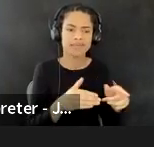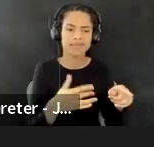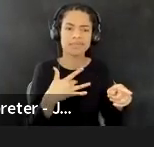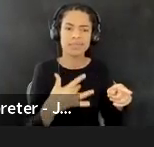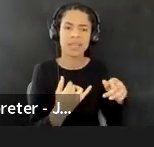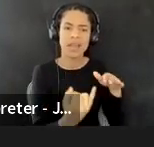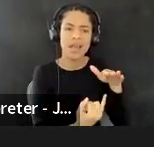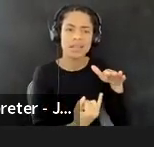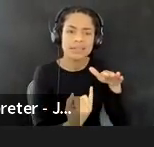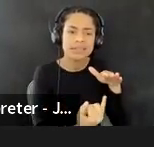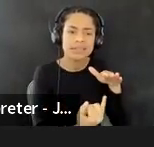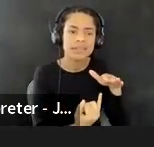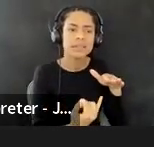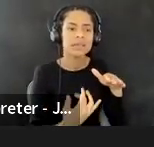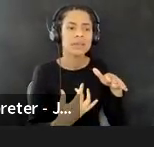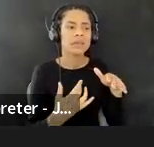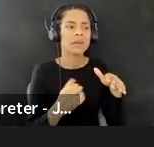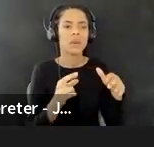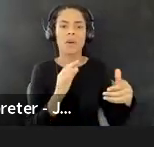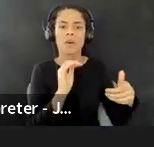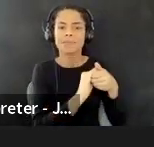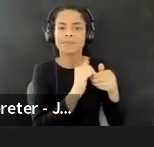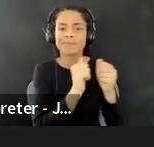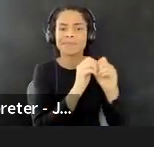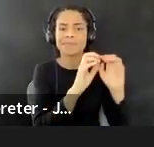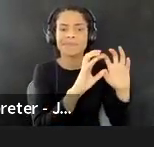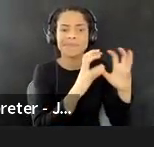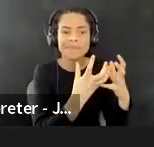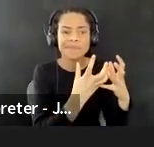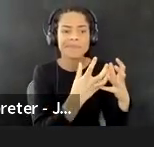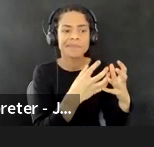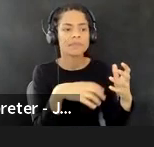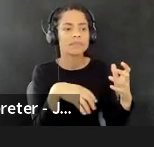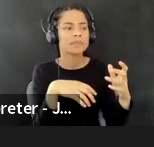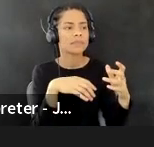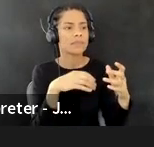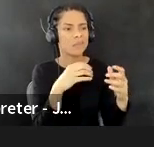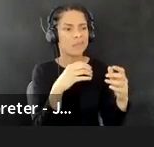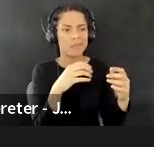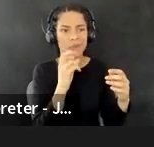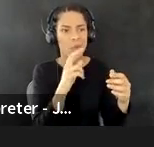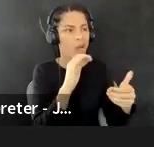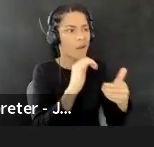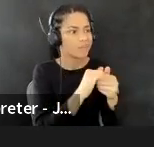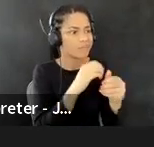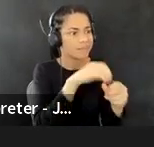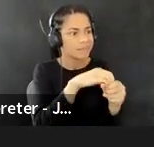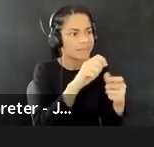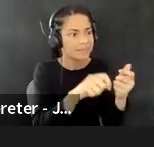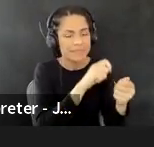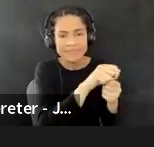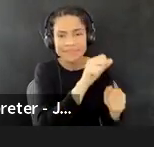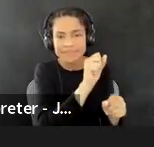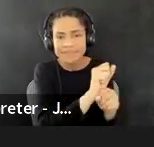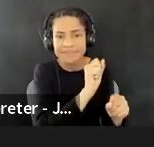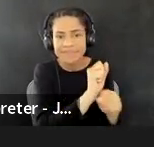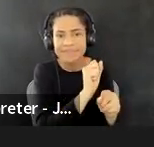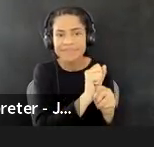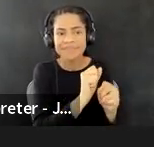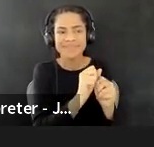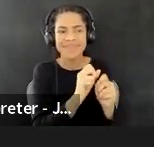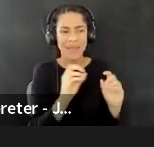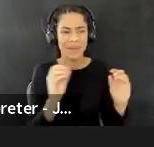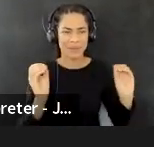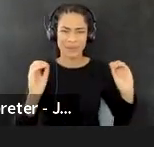and working with an institution or an entity with a work, uh, with anything they're doing. And there isn't any kind of rigorous,